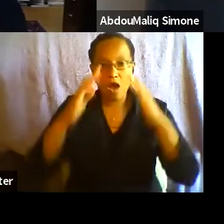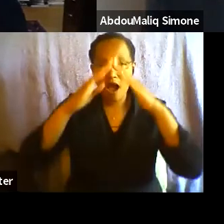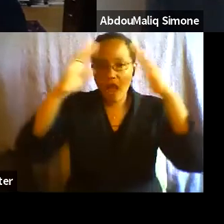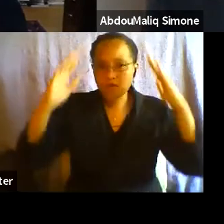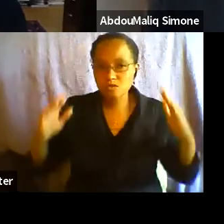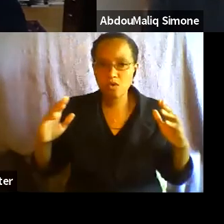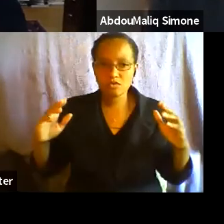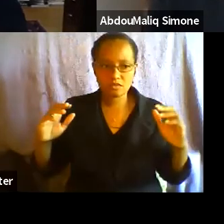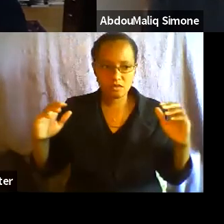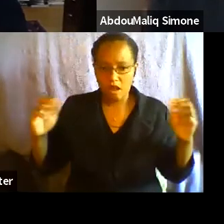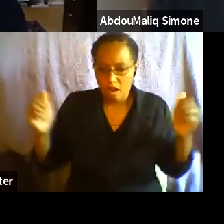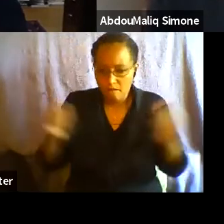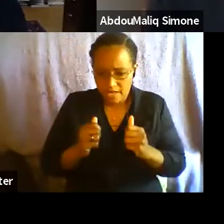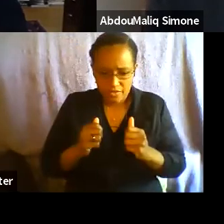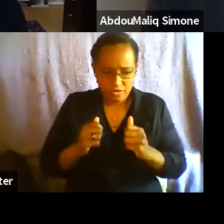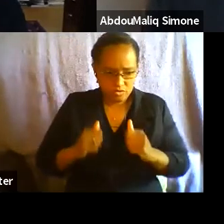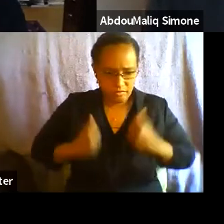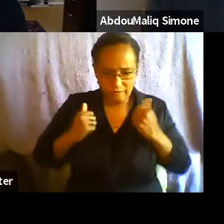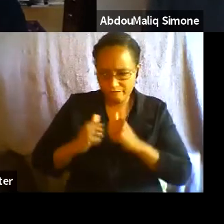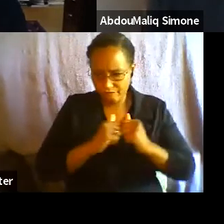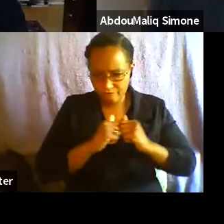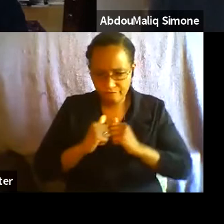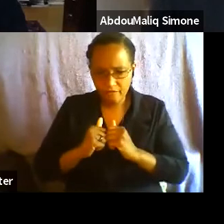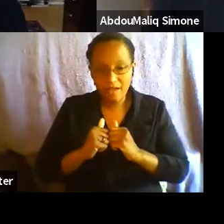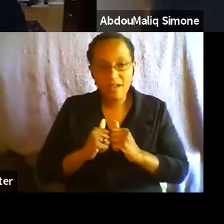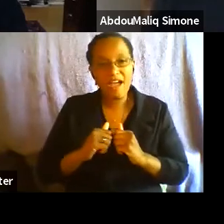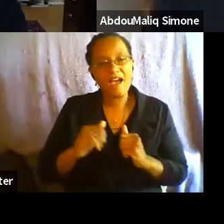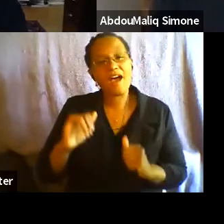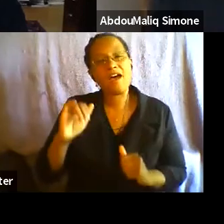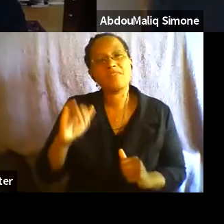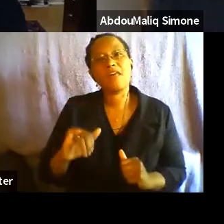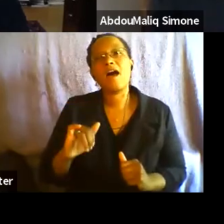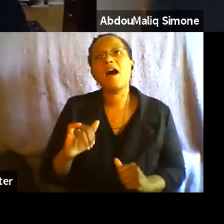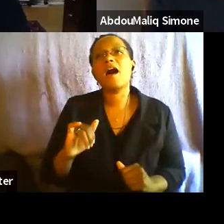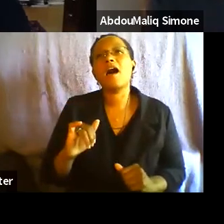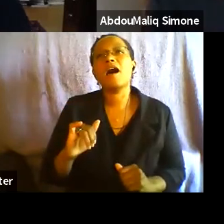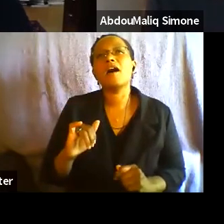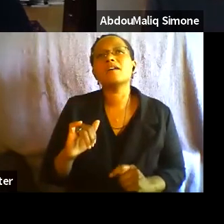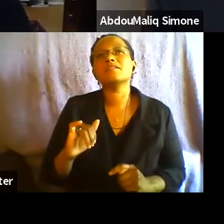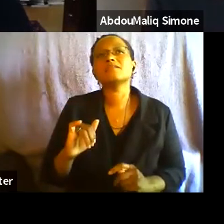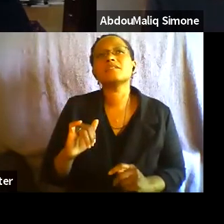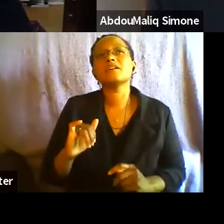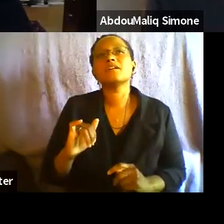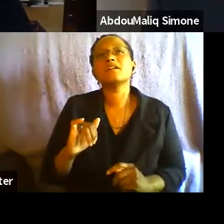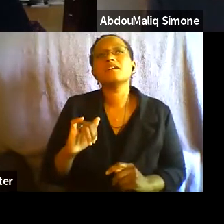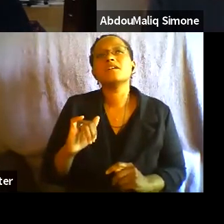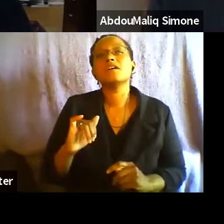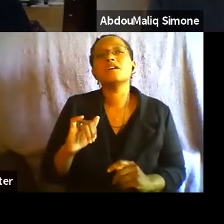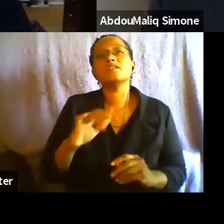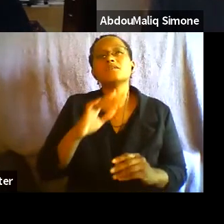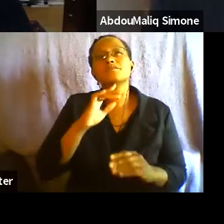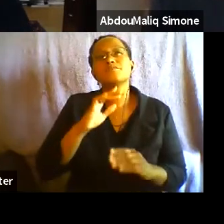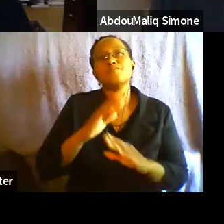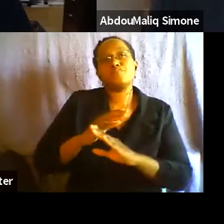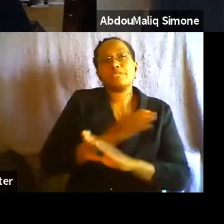prefigures a kind of sensibility and in incipient form of political